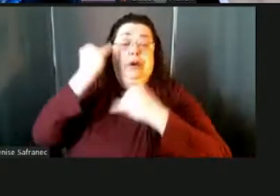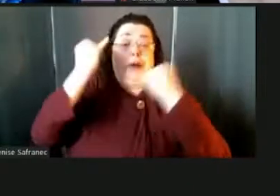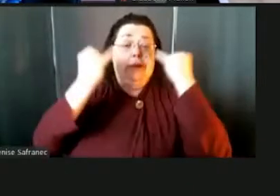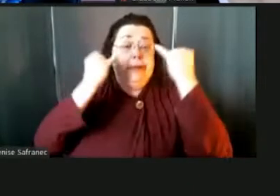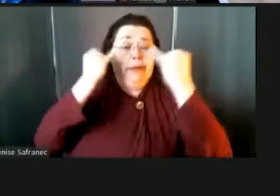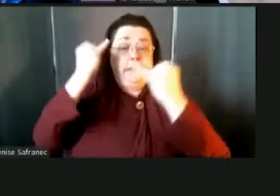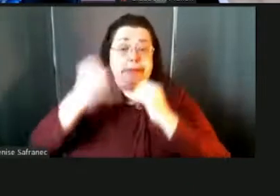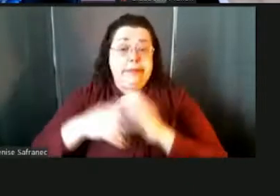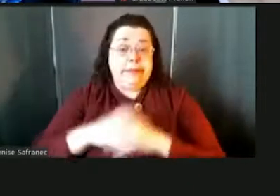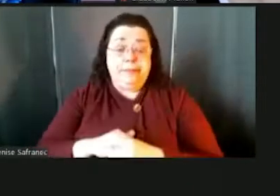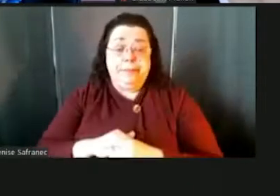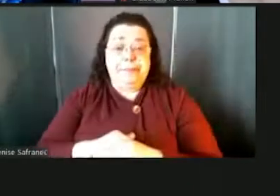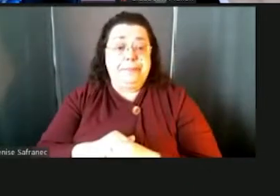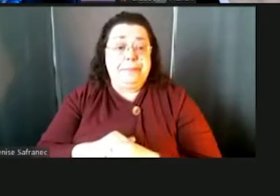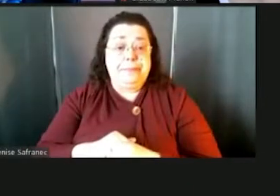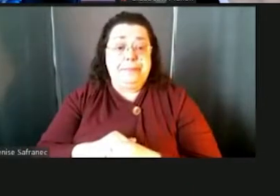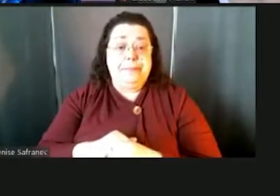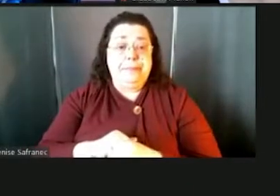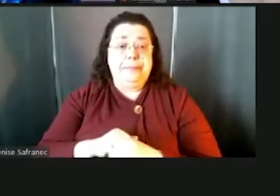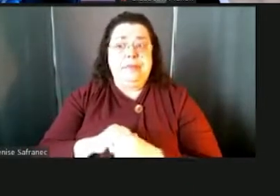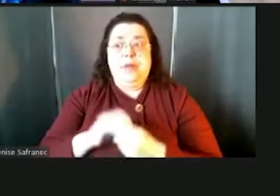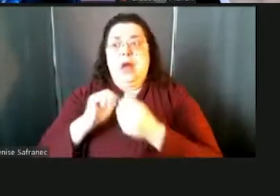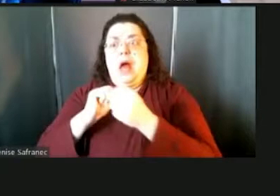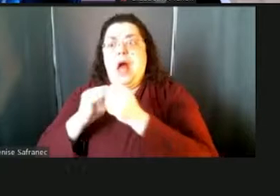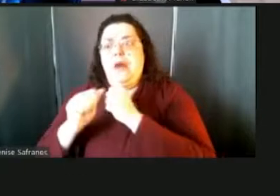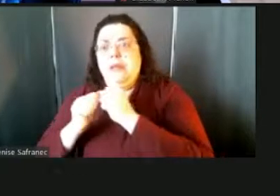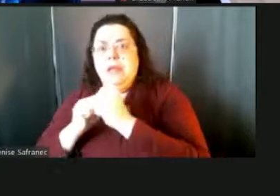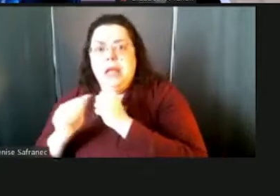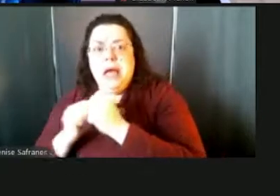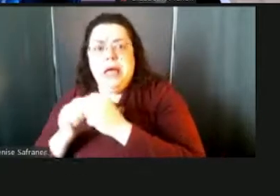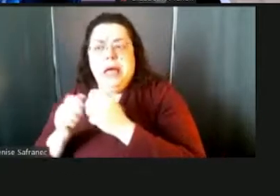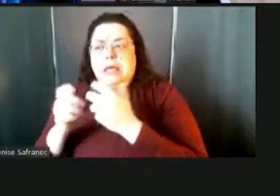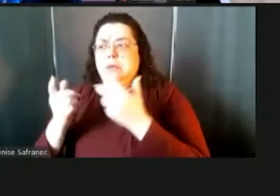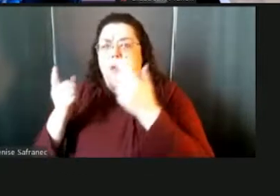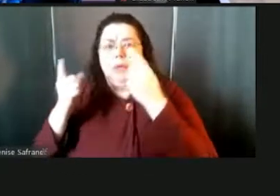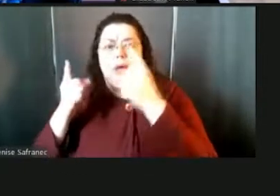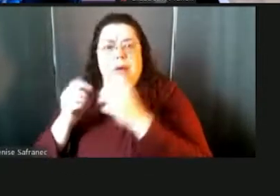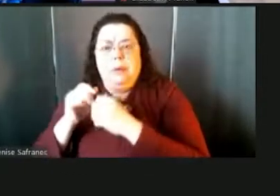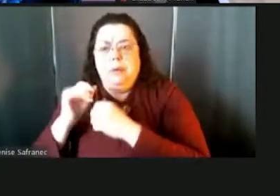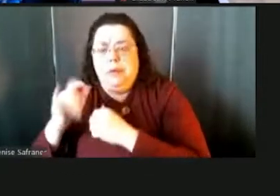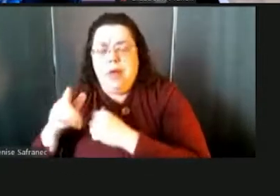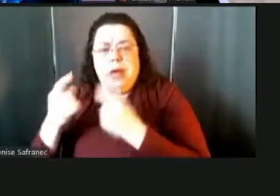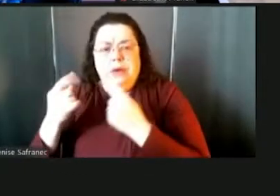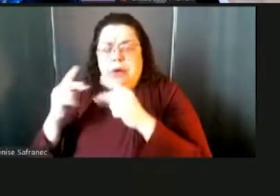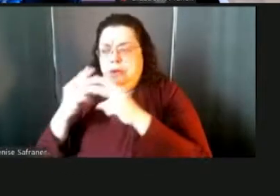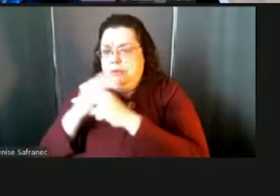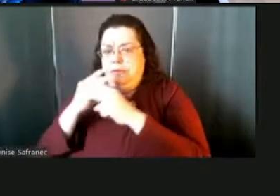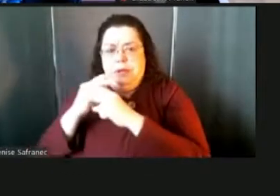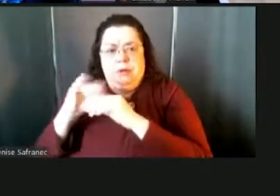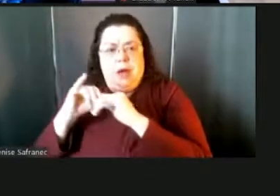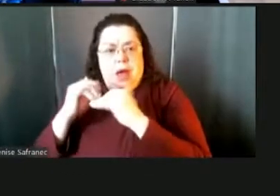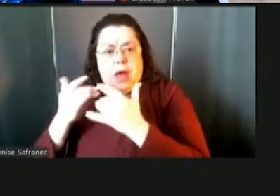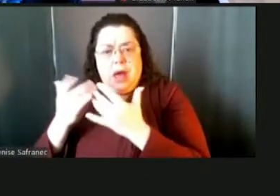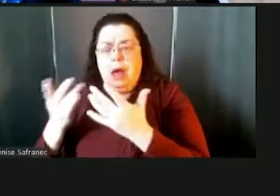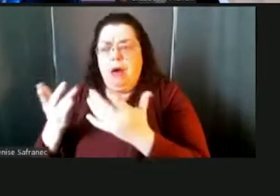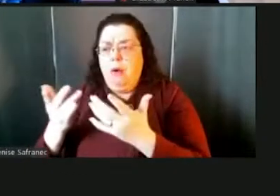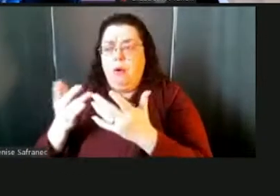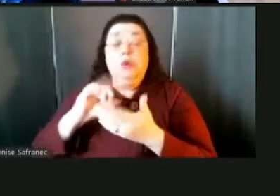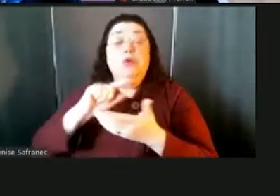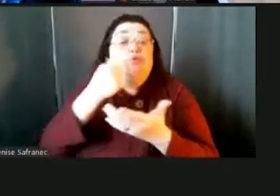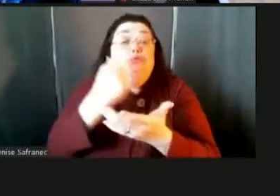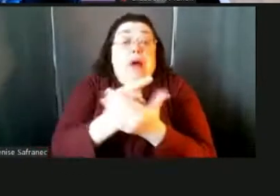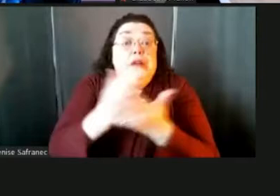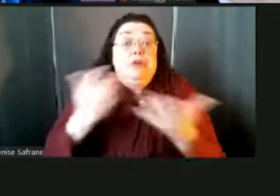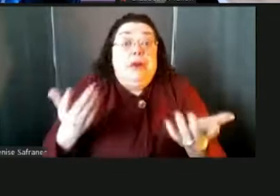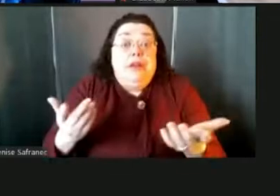Um, you know, when athletics was approved, that was a big one last year when, when we were trying to figure out how to give graduations to, to